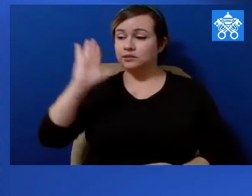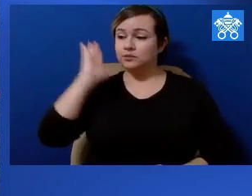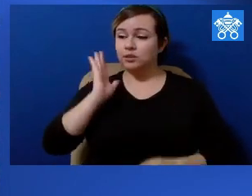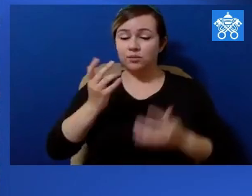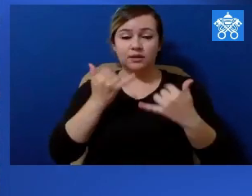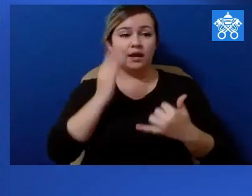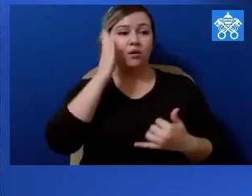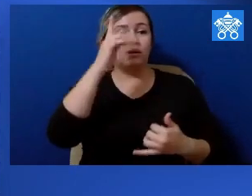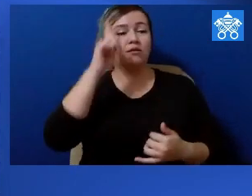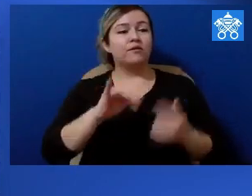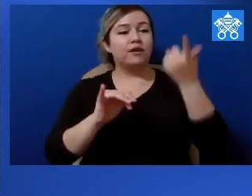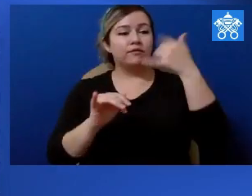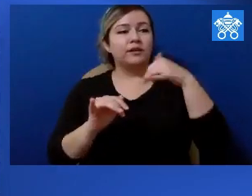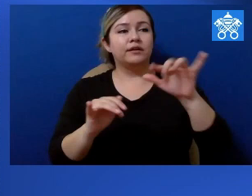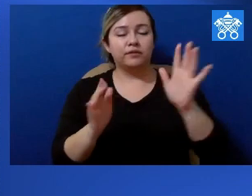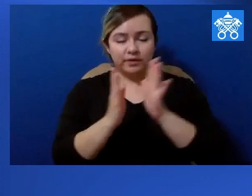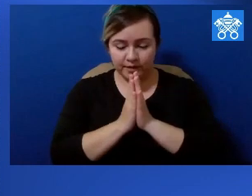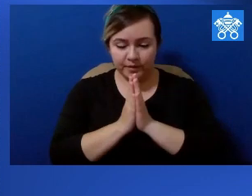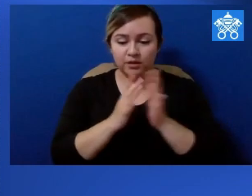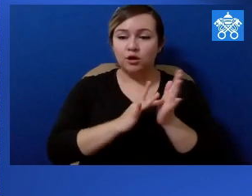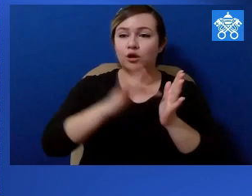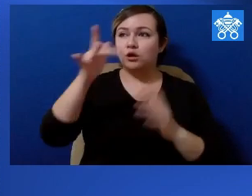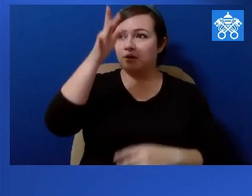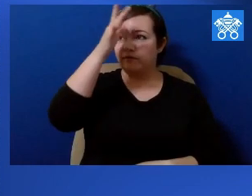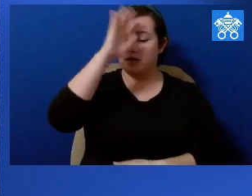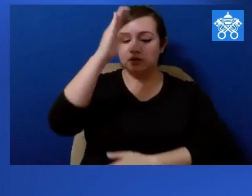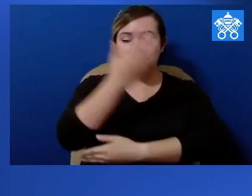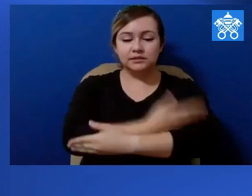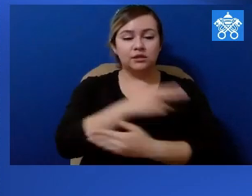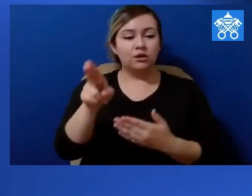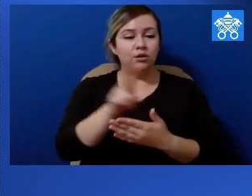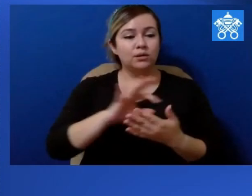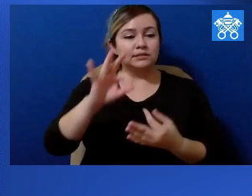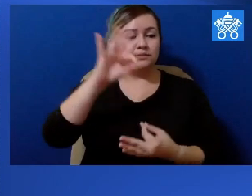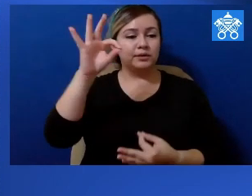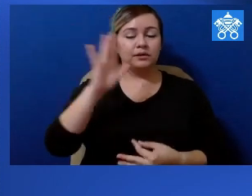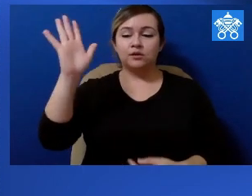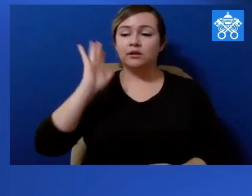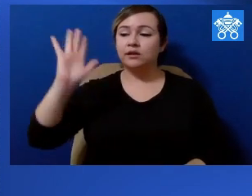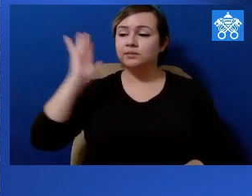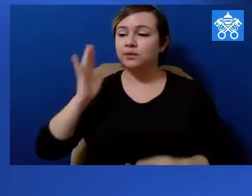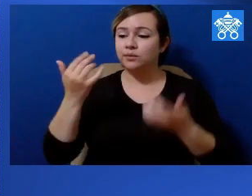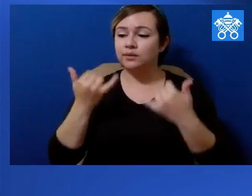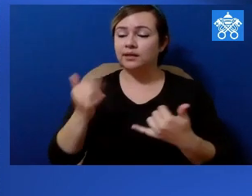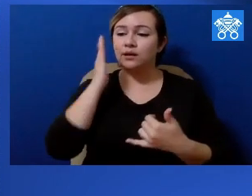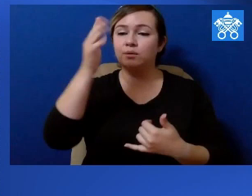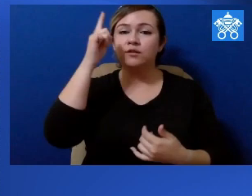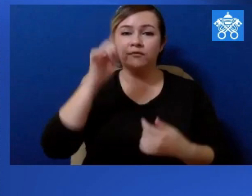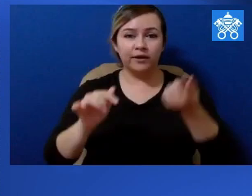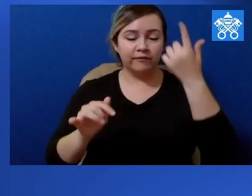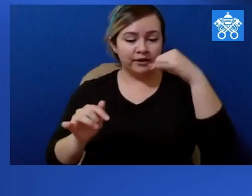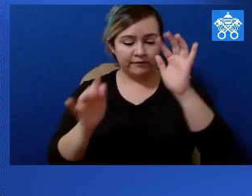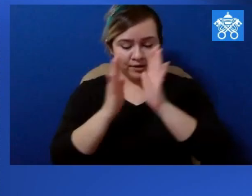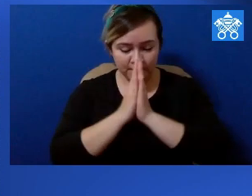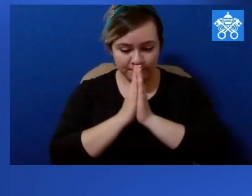seculorum. Amen. Gloria Patria et Figlio te Spiritui Santo. Sicut erati in principio et nunc et semper, et in secula, seculorum.